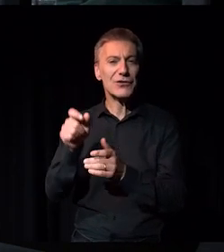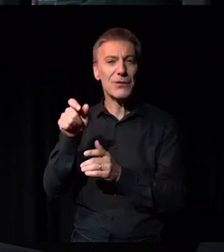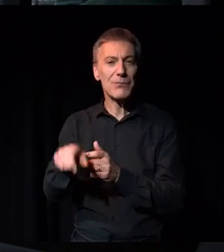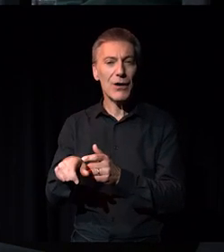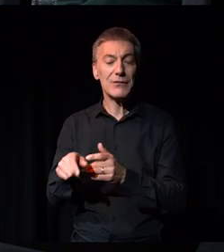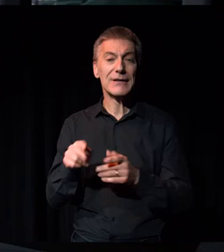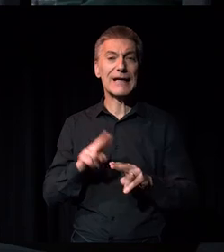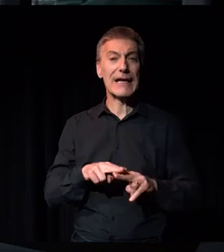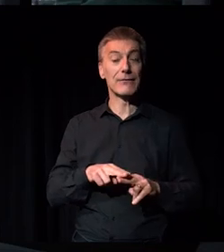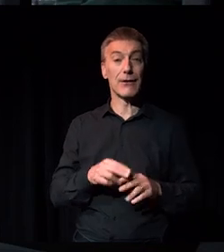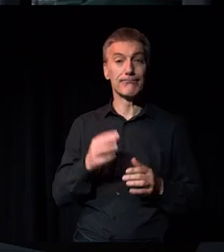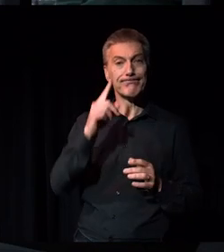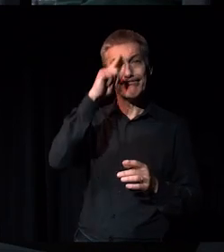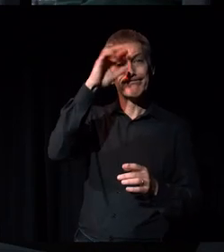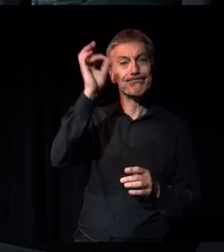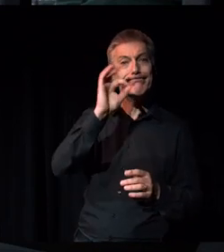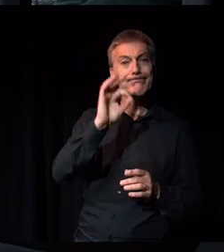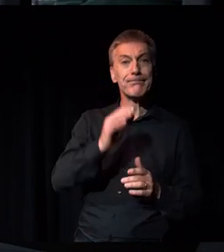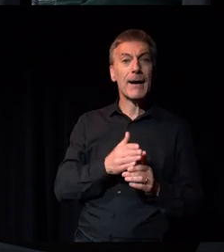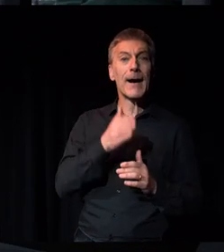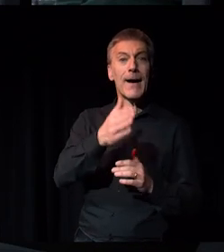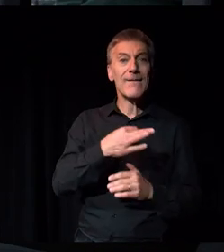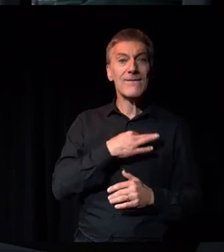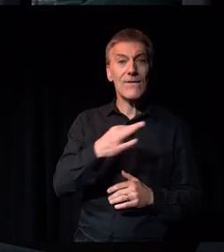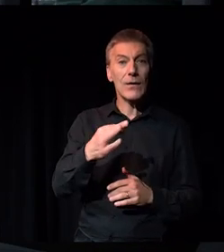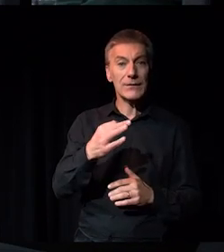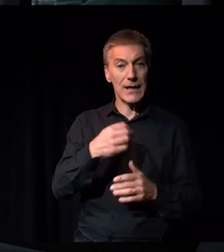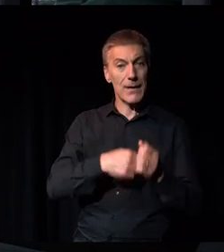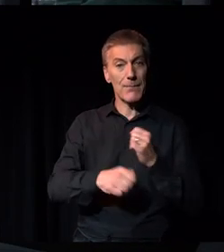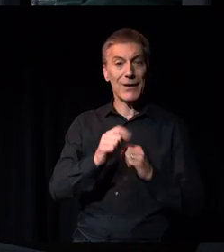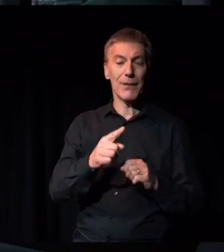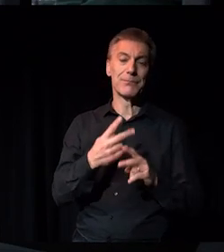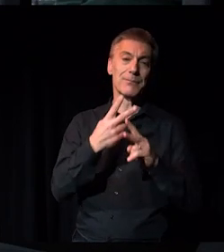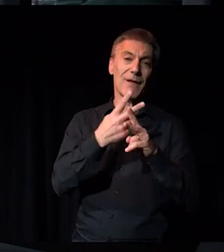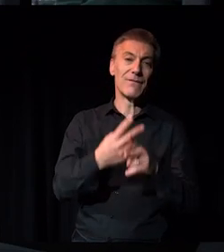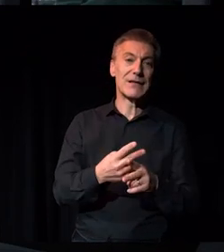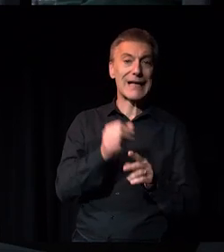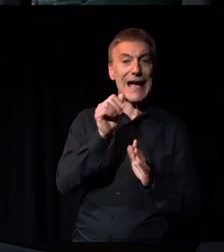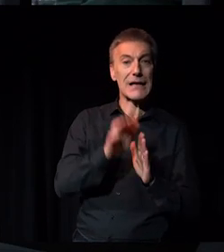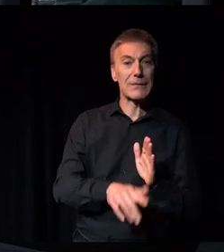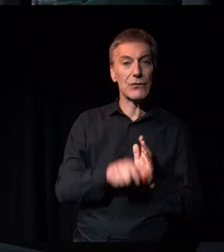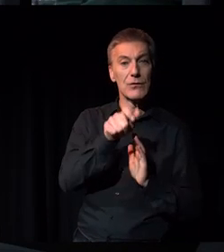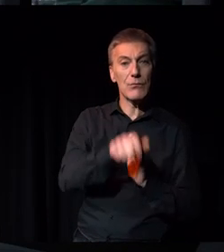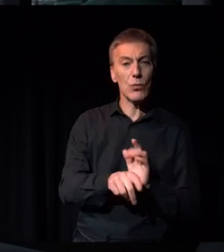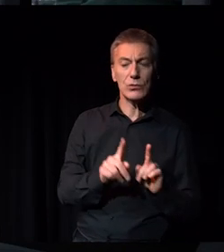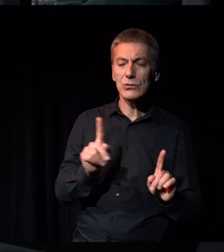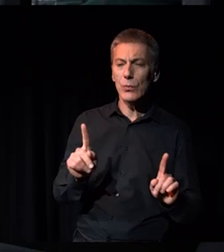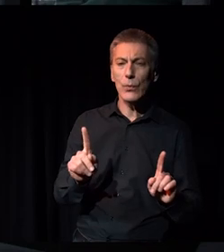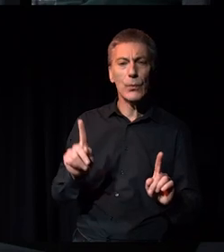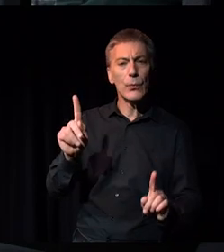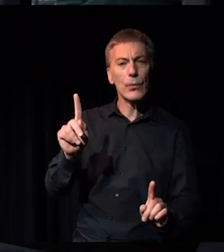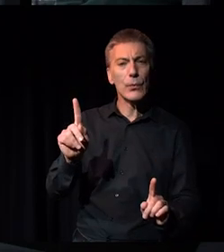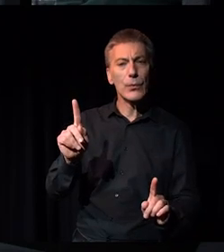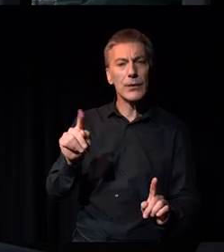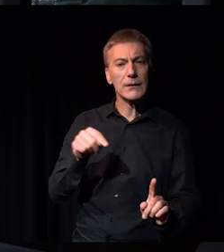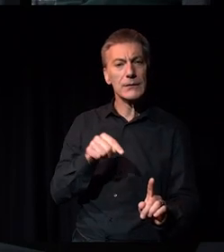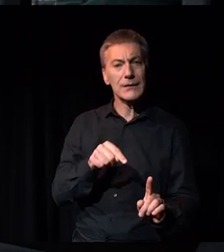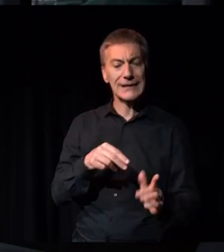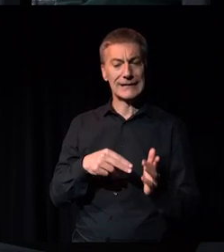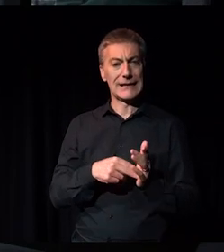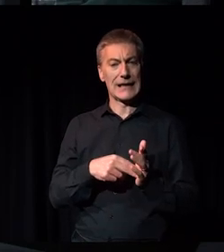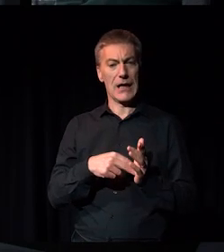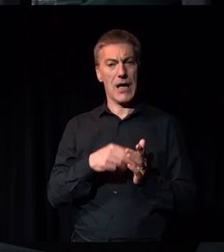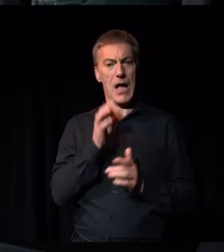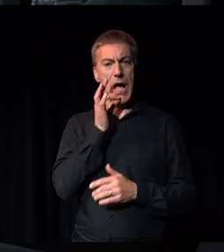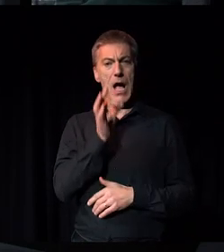and those starting out with no foundation in the sector, which were usually visitor experience posts. So Nicola's question is, what